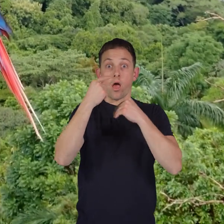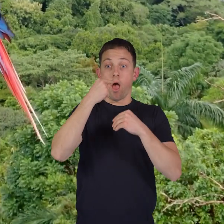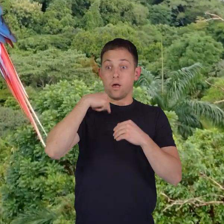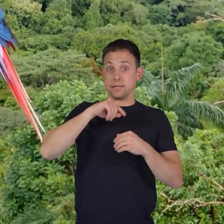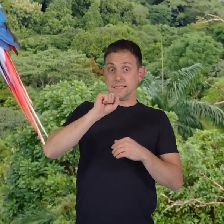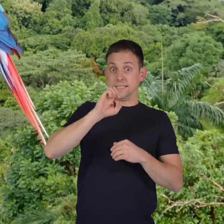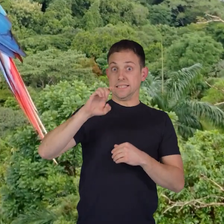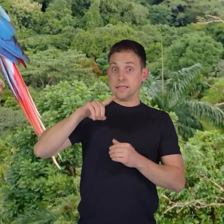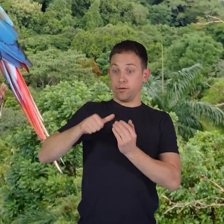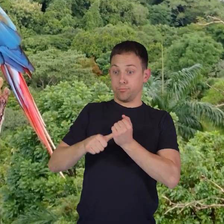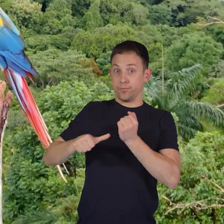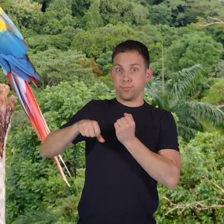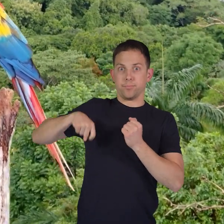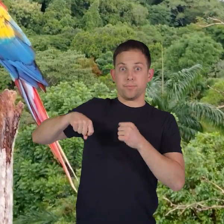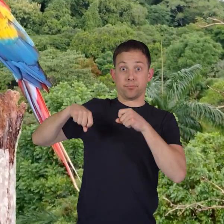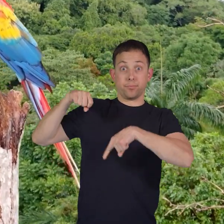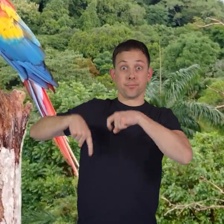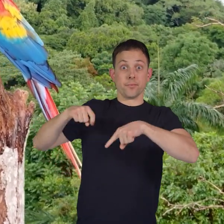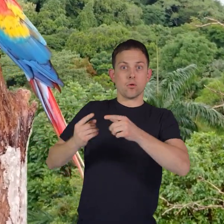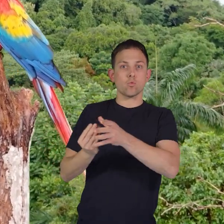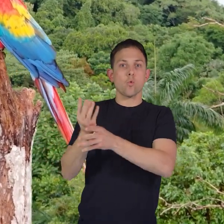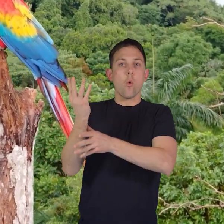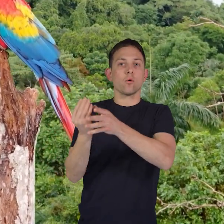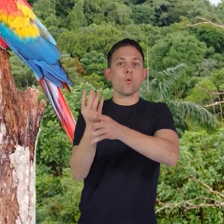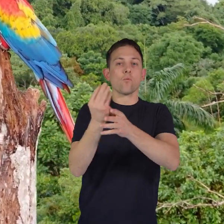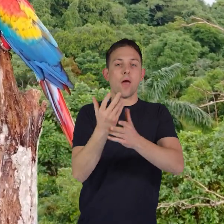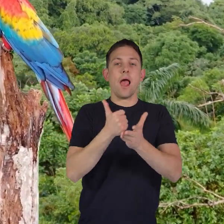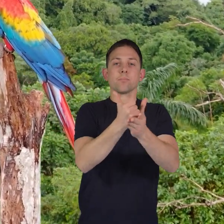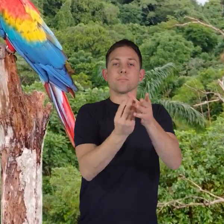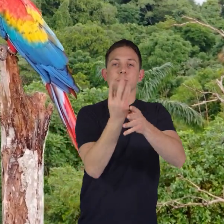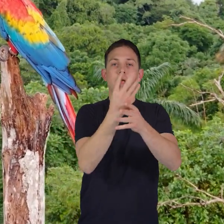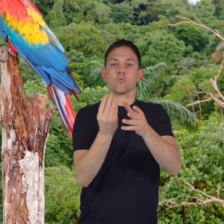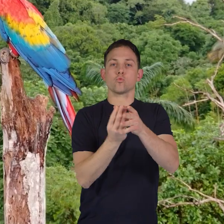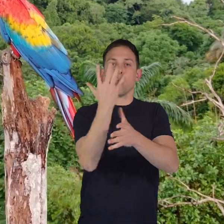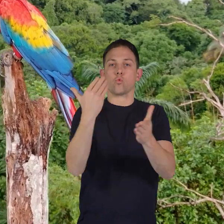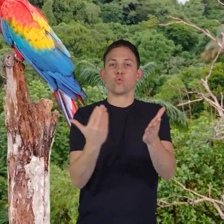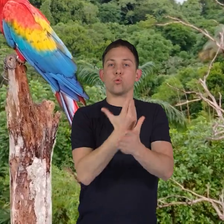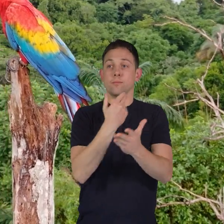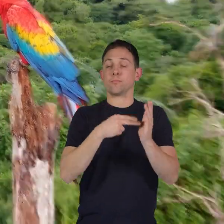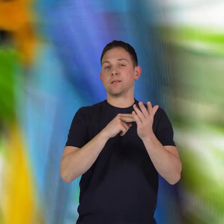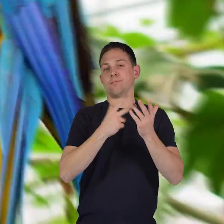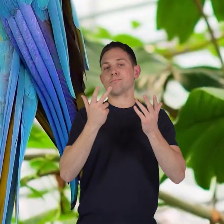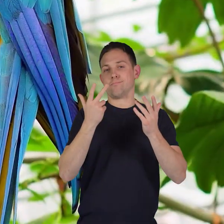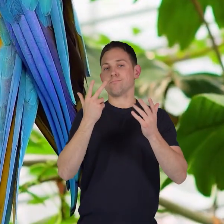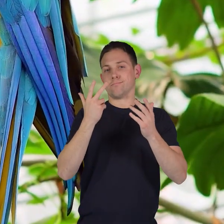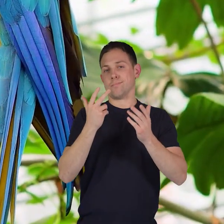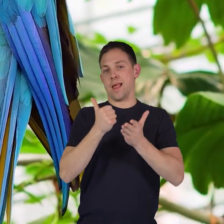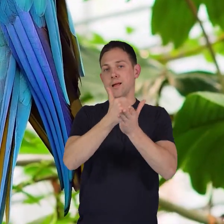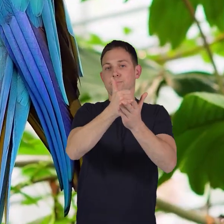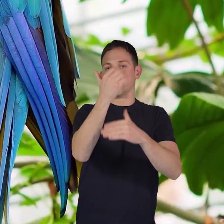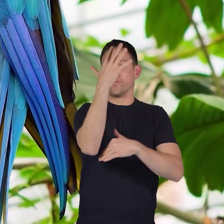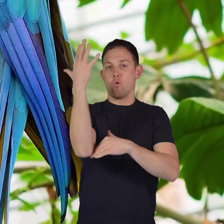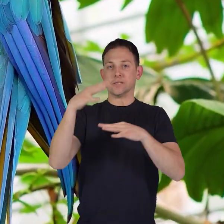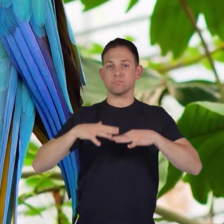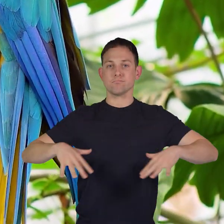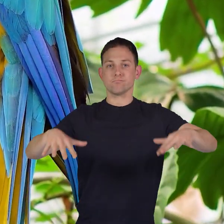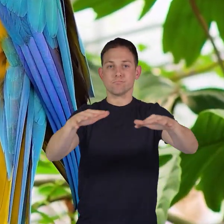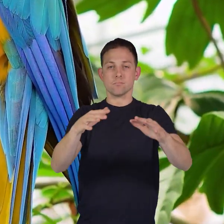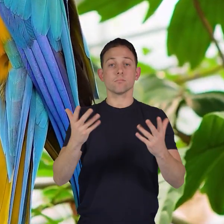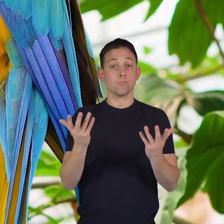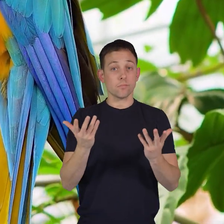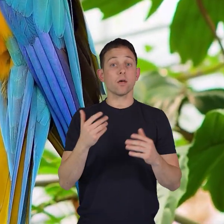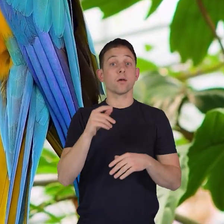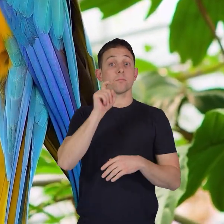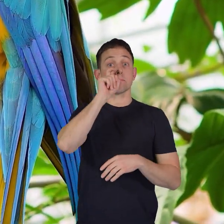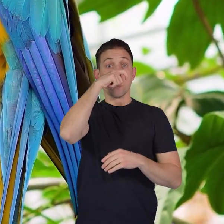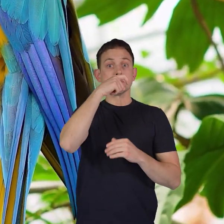parrots do this, they're helping new plants grow, which is great for the whole forest. In a way, that makes parrots